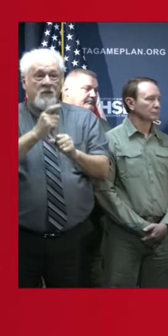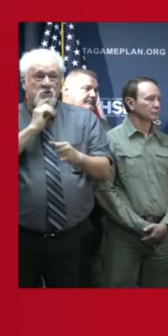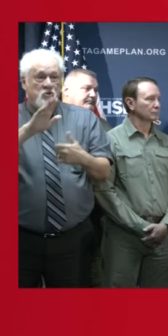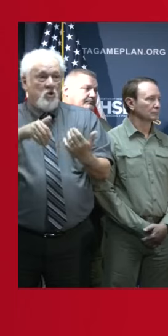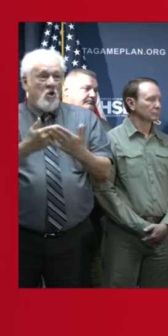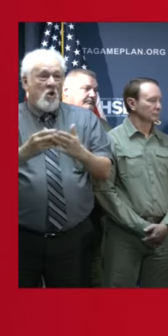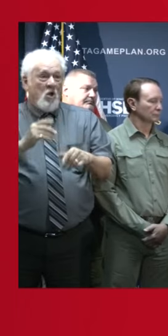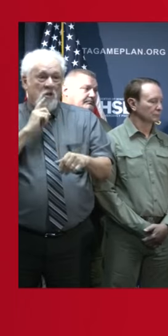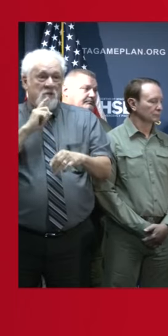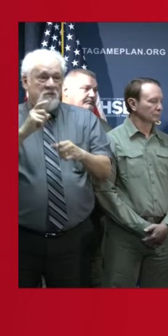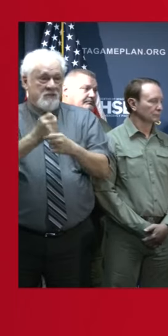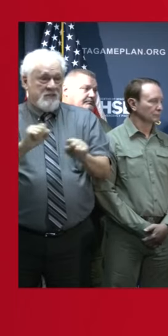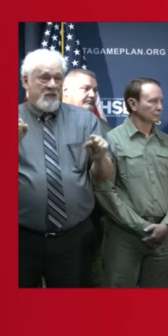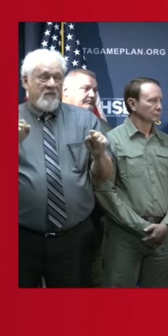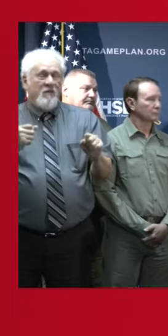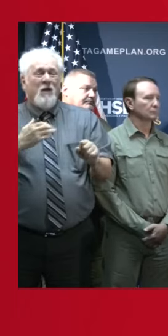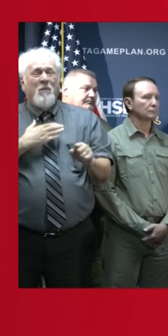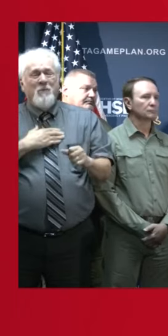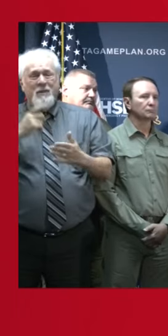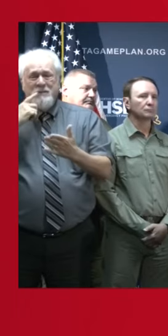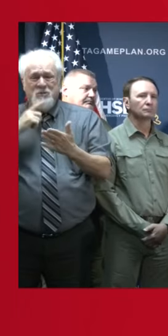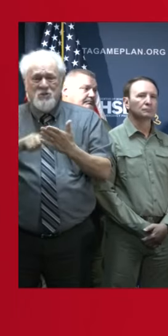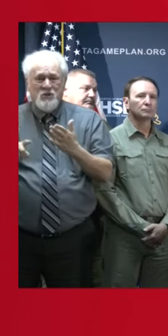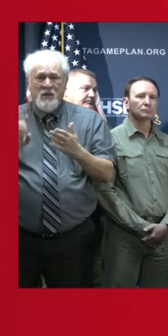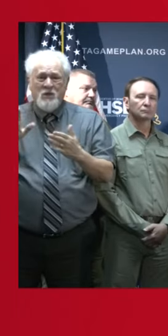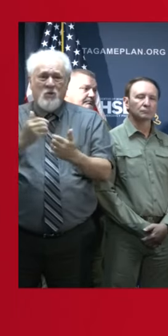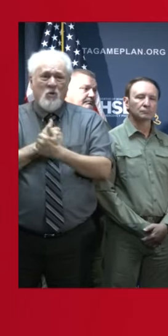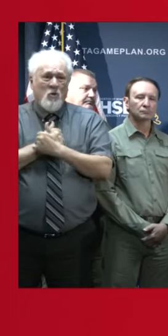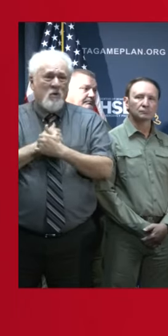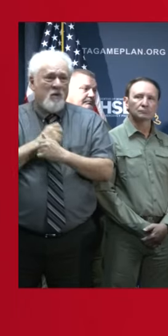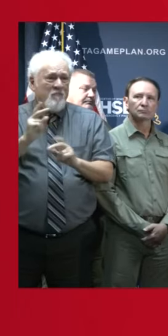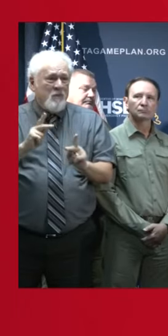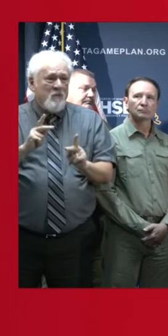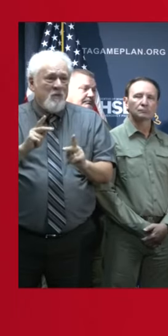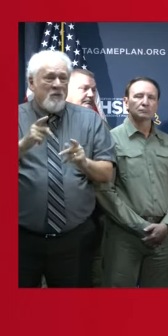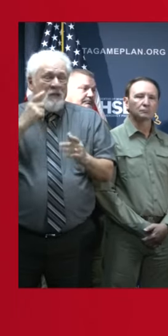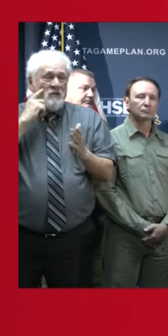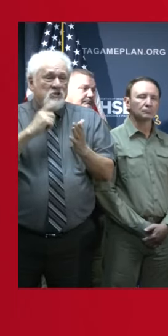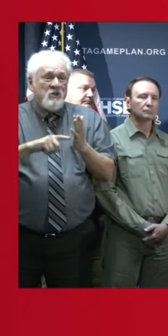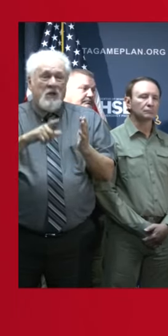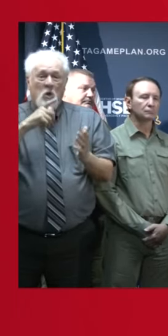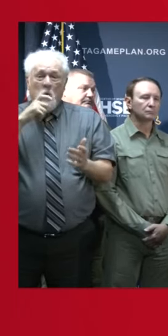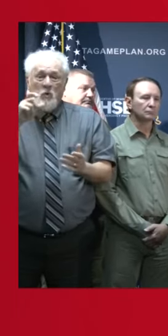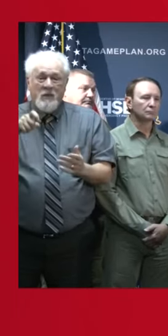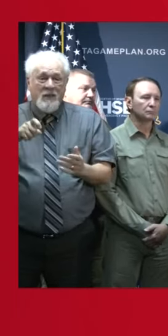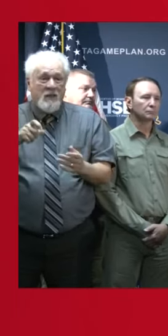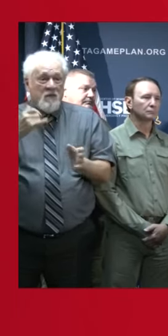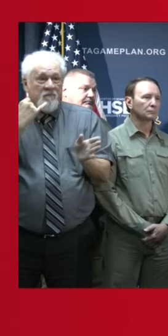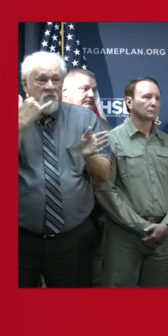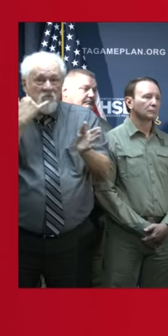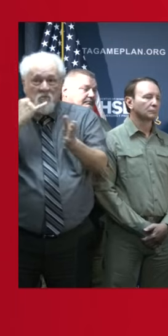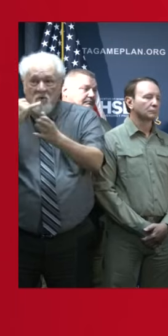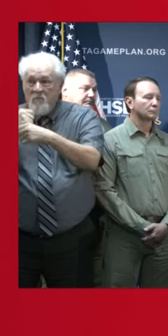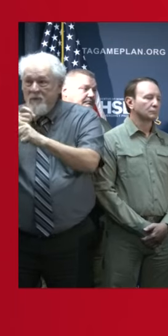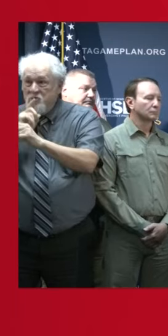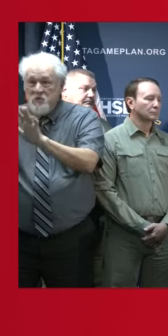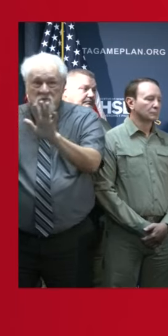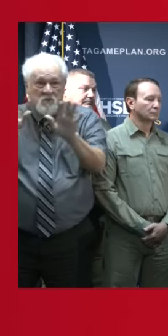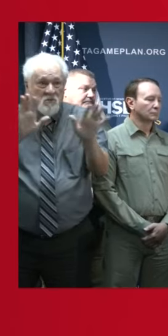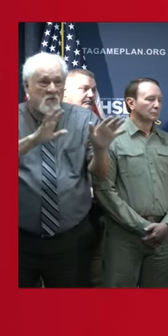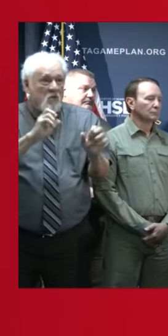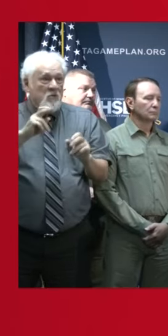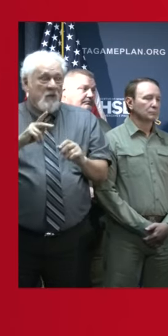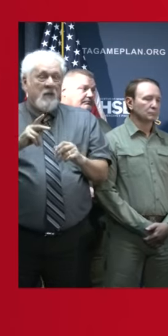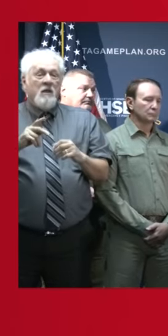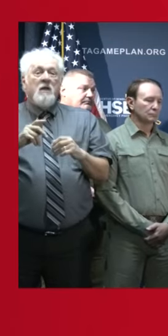communities. Please, check on your loved ones, check on those who are most in need by telephone to make sure that they have everything